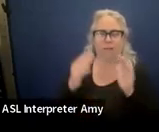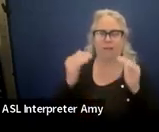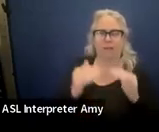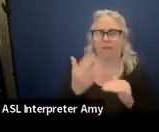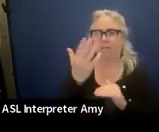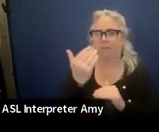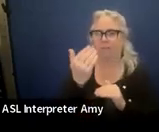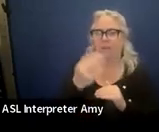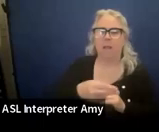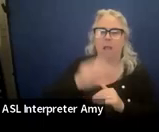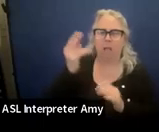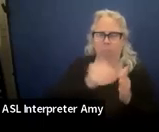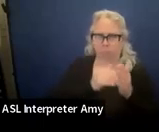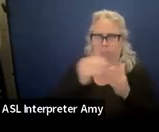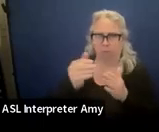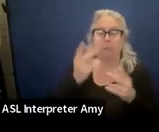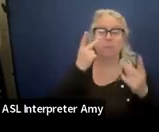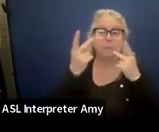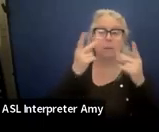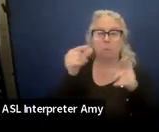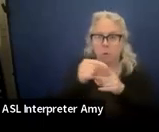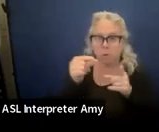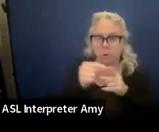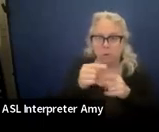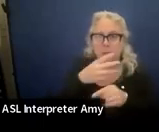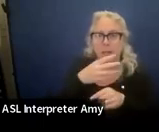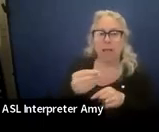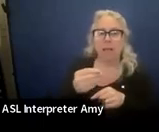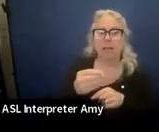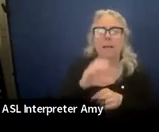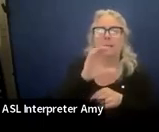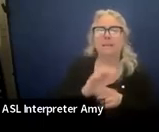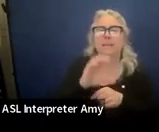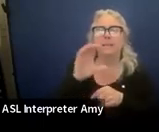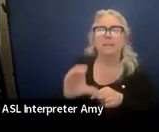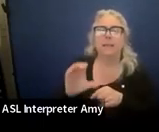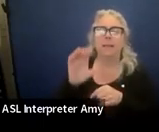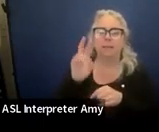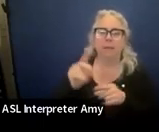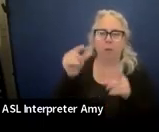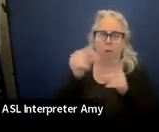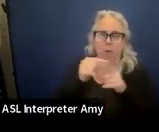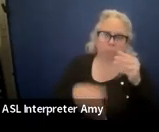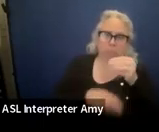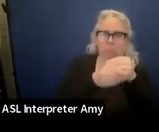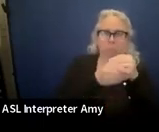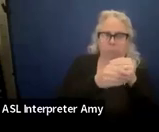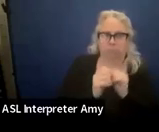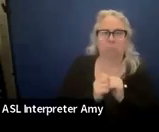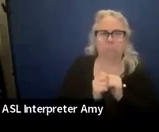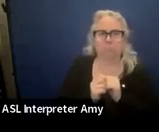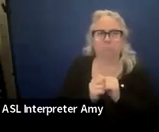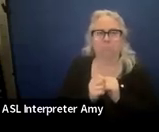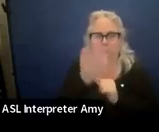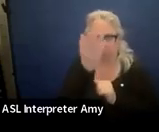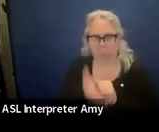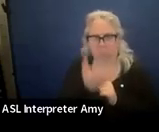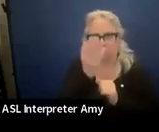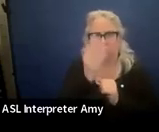-frequency sight words, and segmenting CCVC words. Here we go. We have it here.